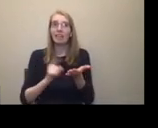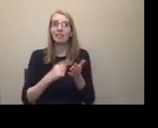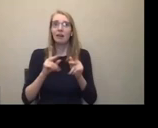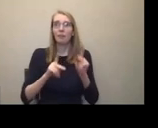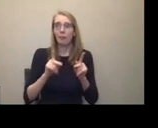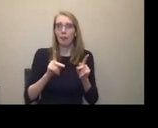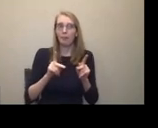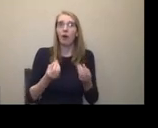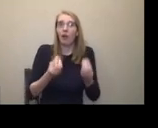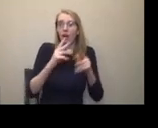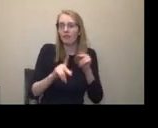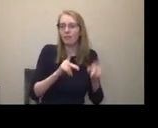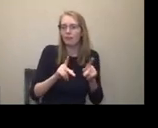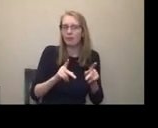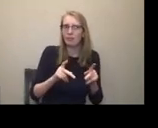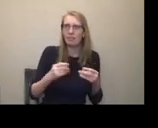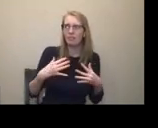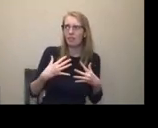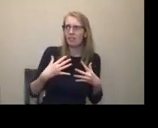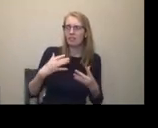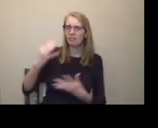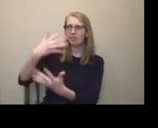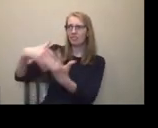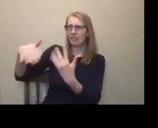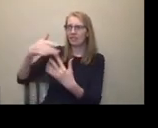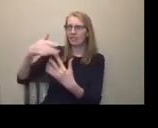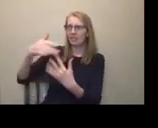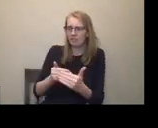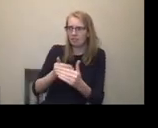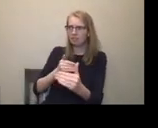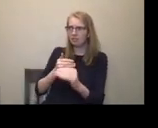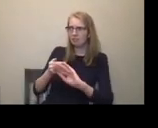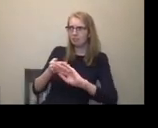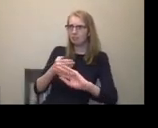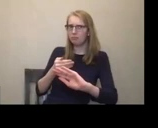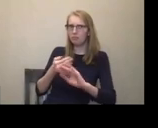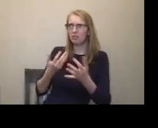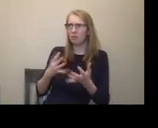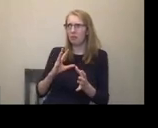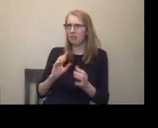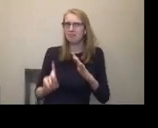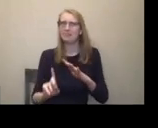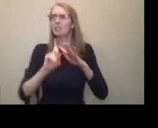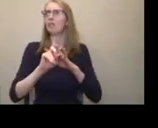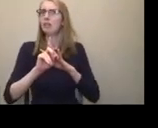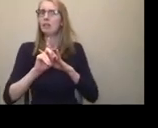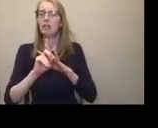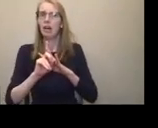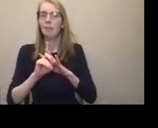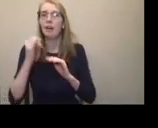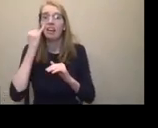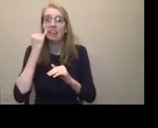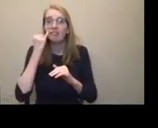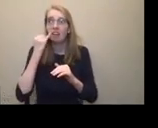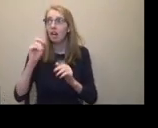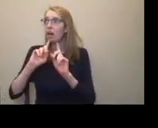been shunned by society, they're afraid to show up. And if they don't know, they've never gone to the theater before, and they don't, the anxiety of not knowing will